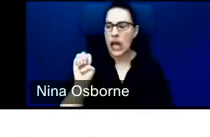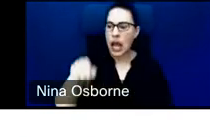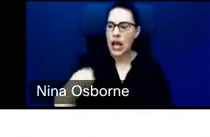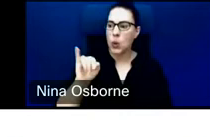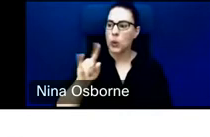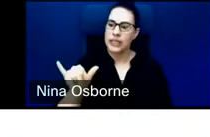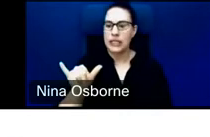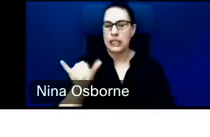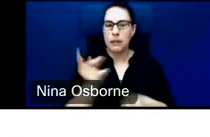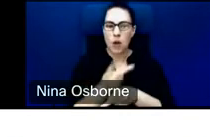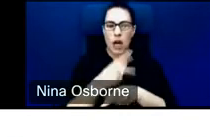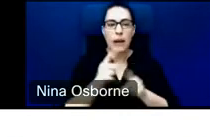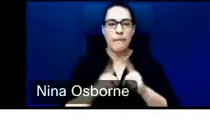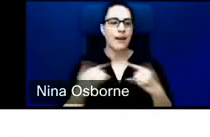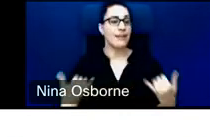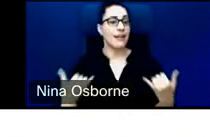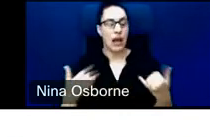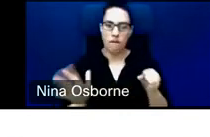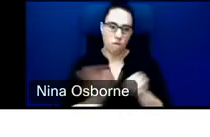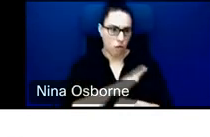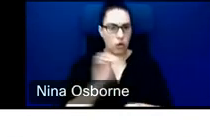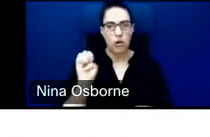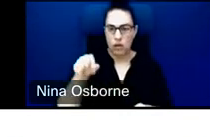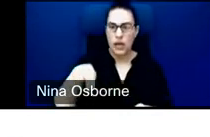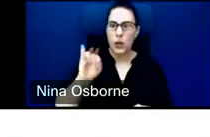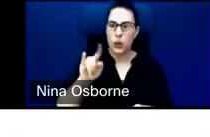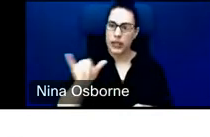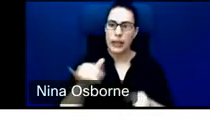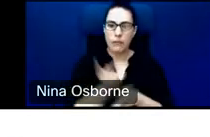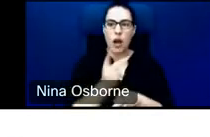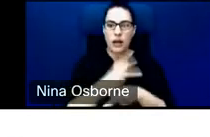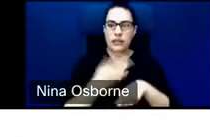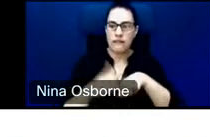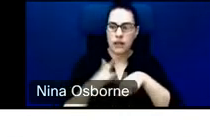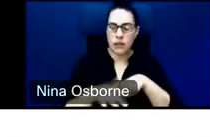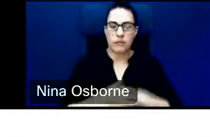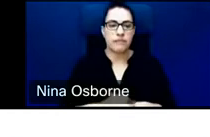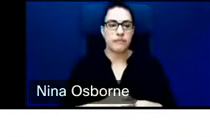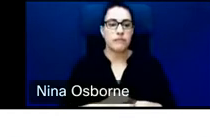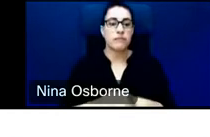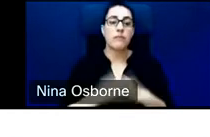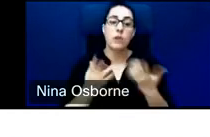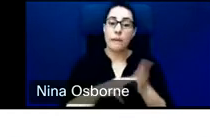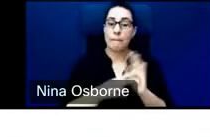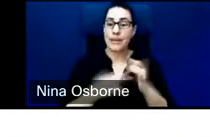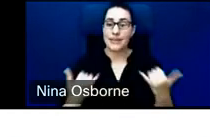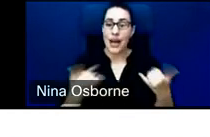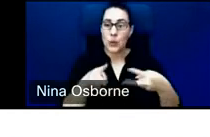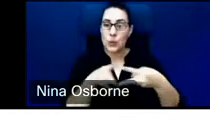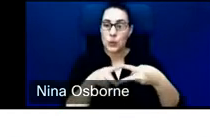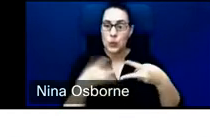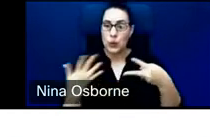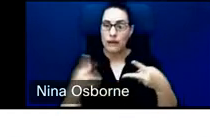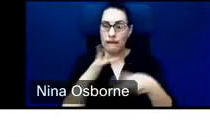product that enables us to do two things. Either, if anyone is familiar with how equity works, you have what are called